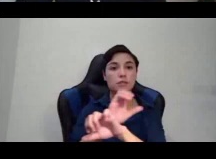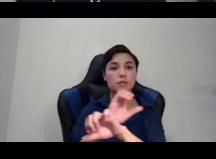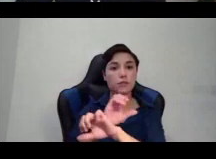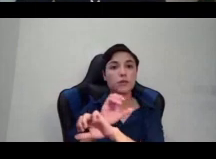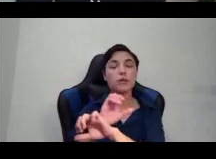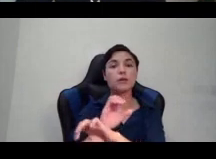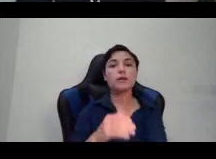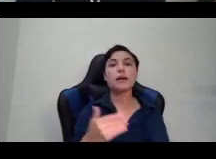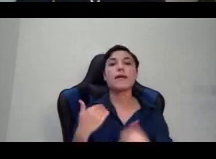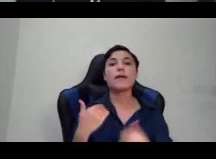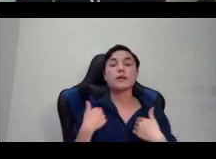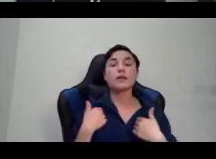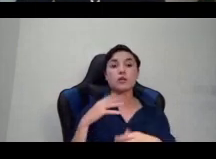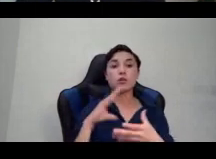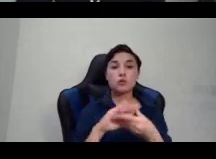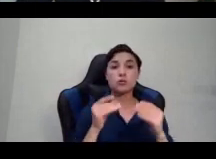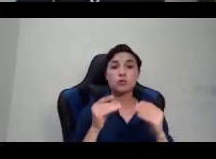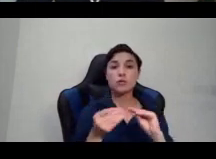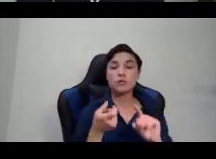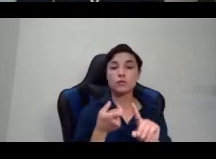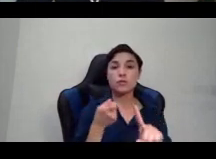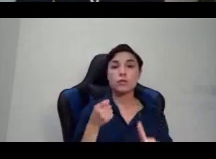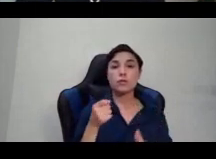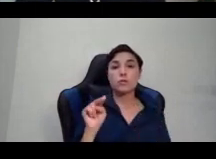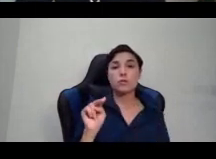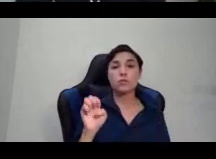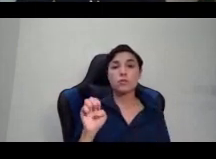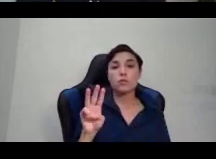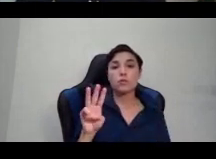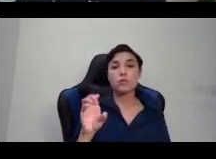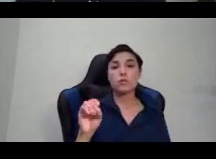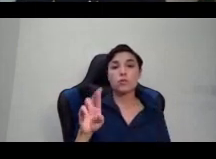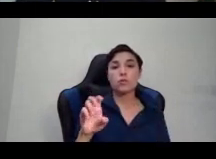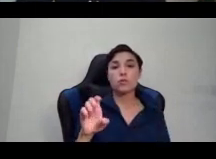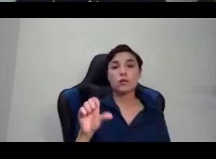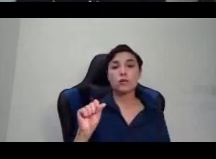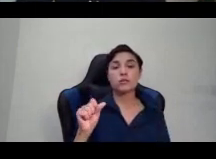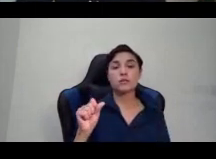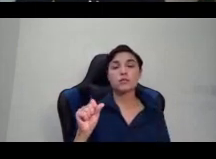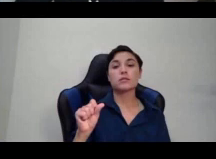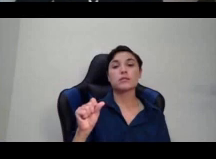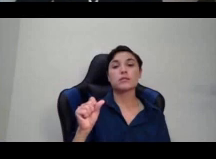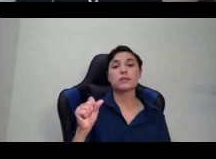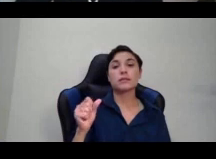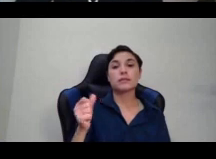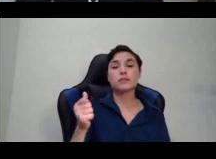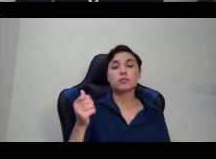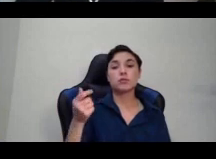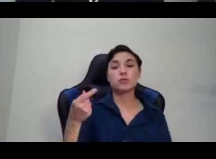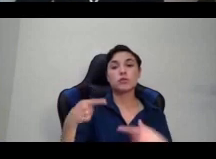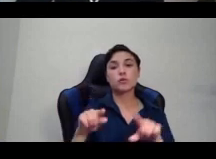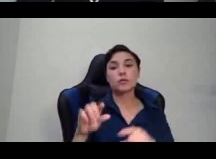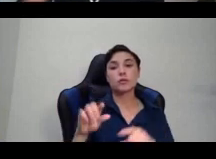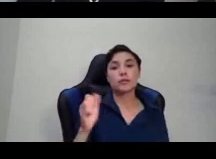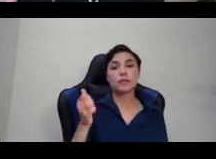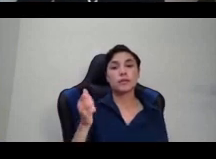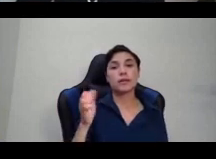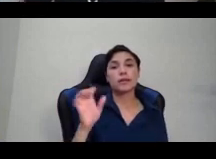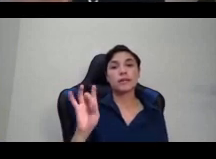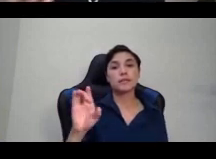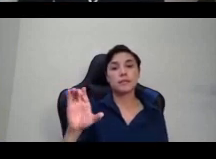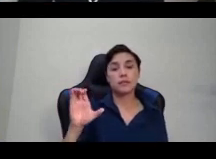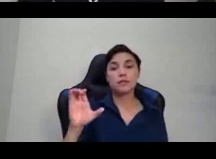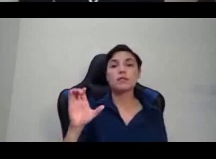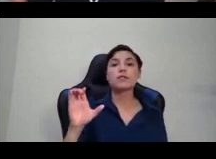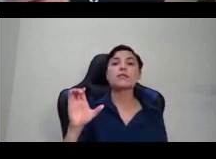Orleans from the late 1700s where the Spanish governor actually outlawed women of African